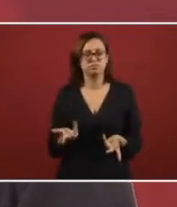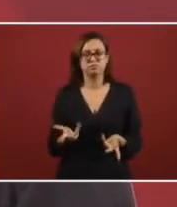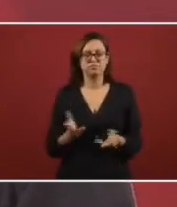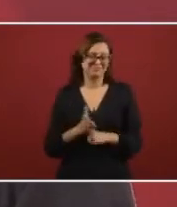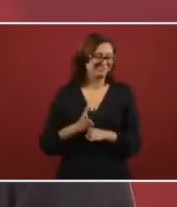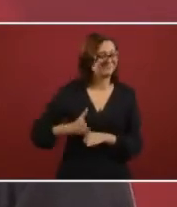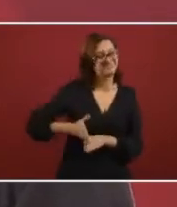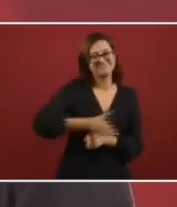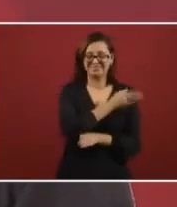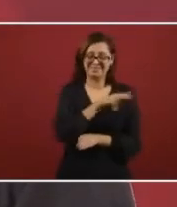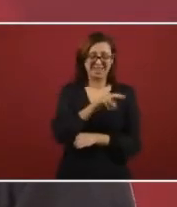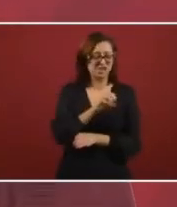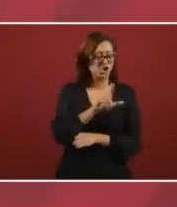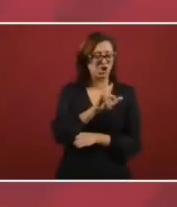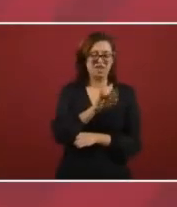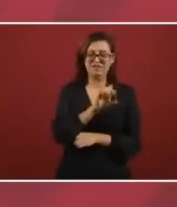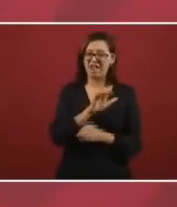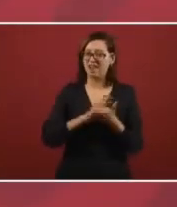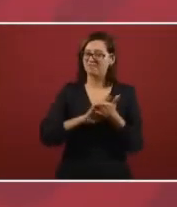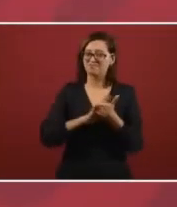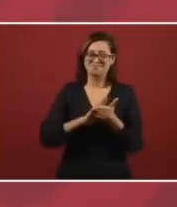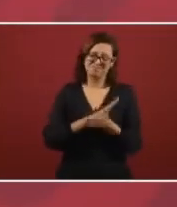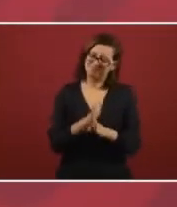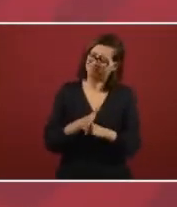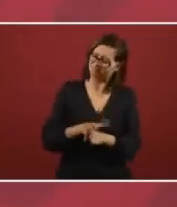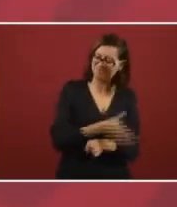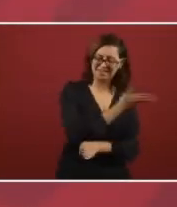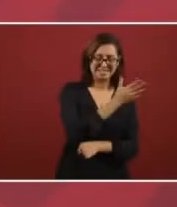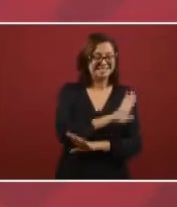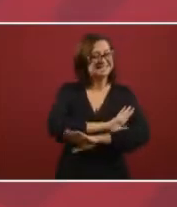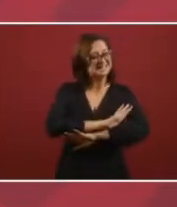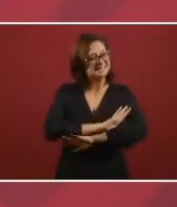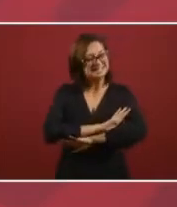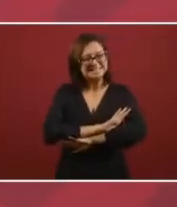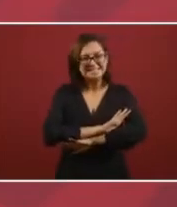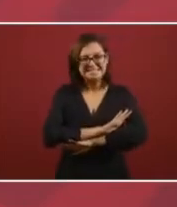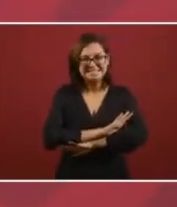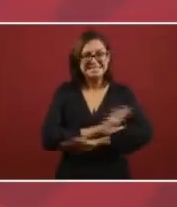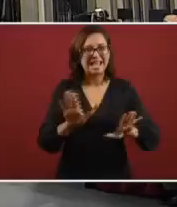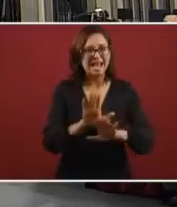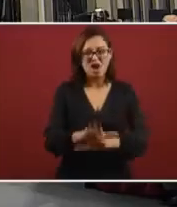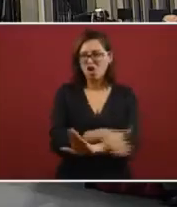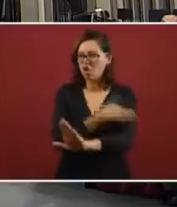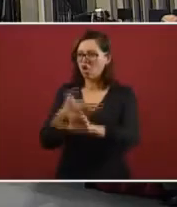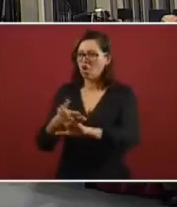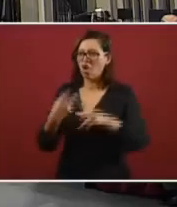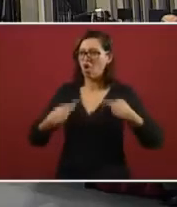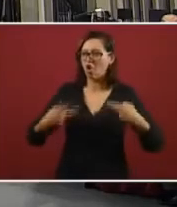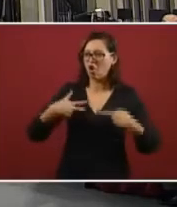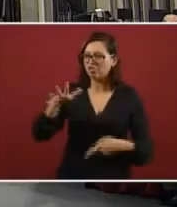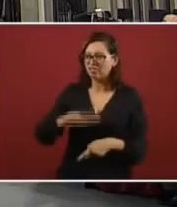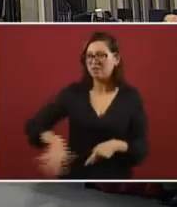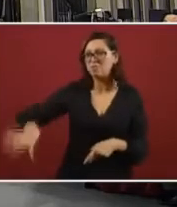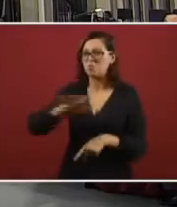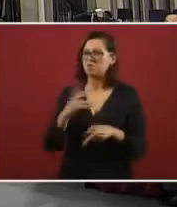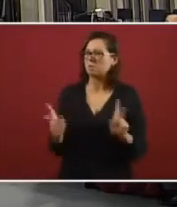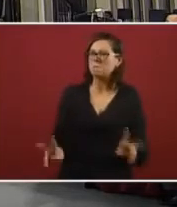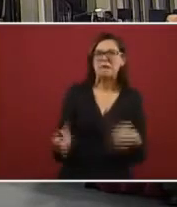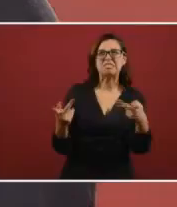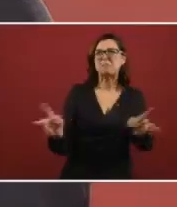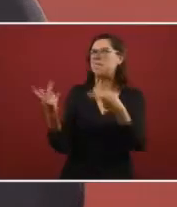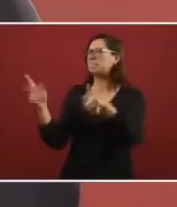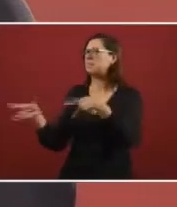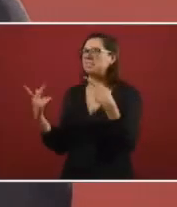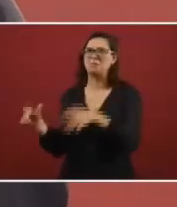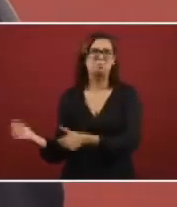period. And that is behind us, this anti-political politics